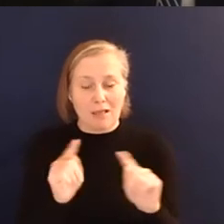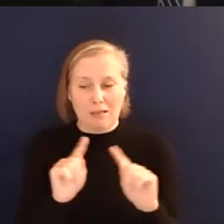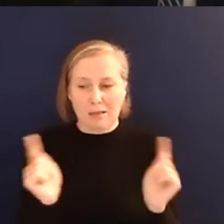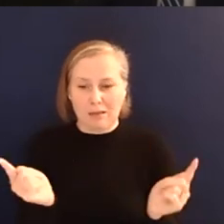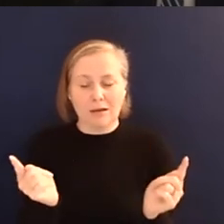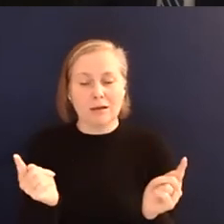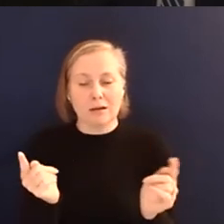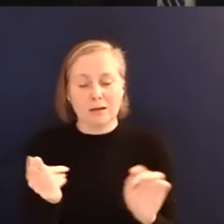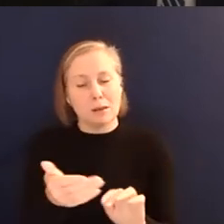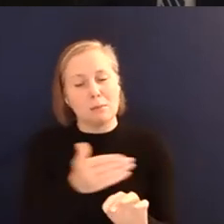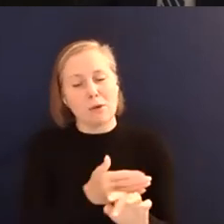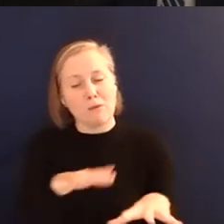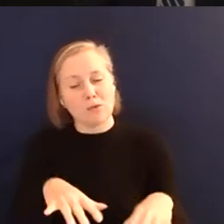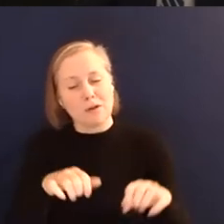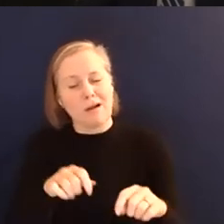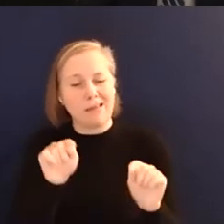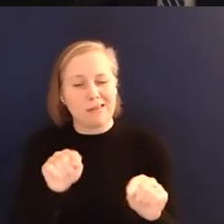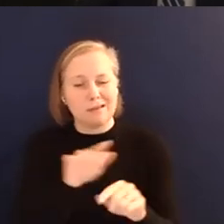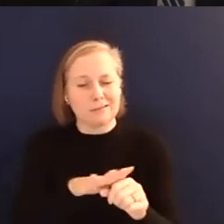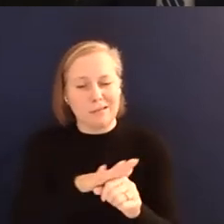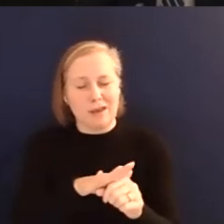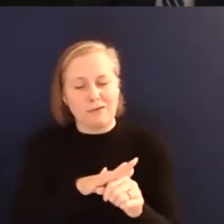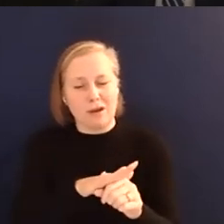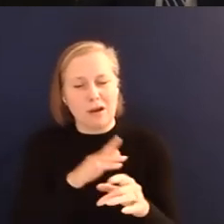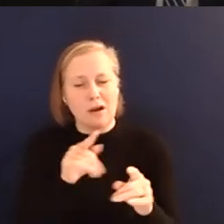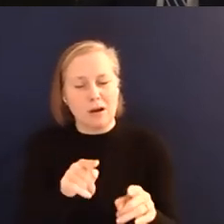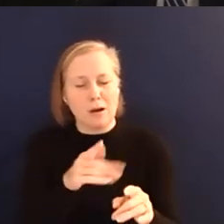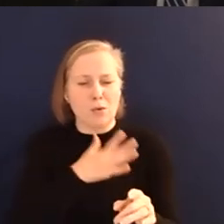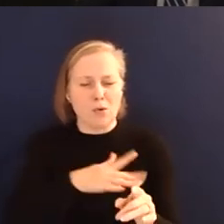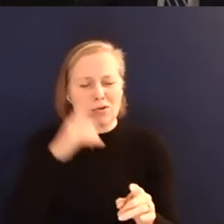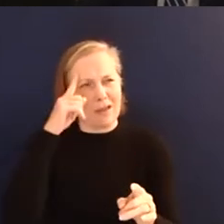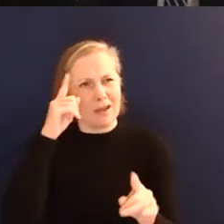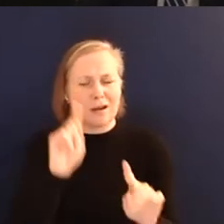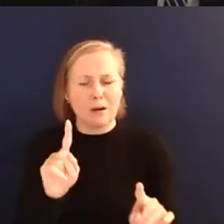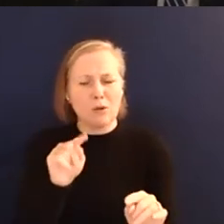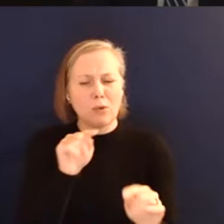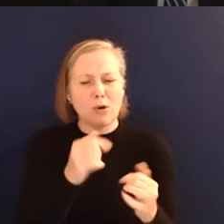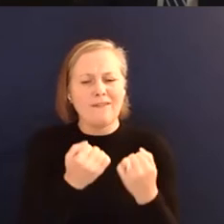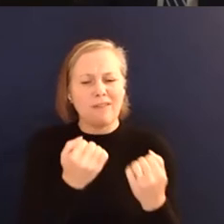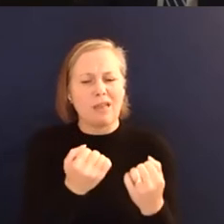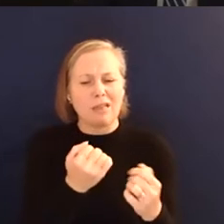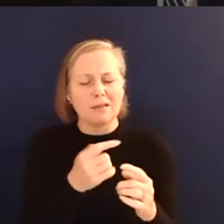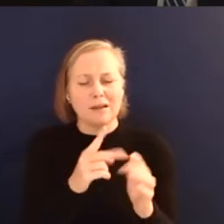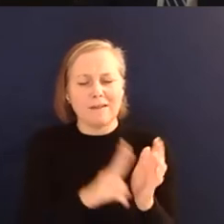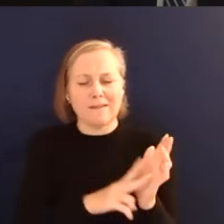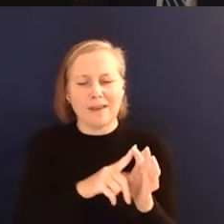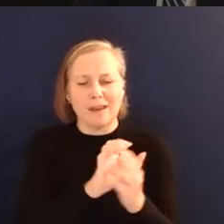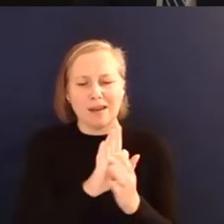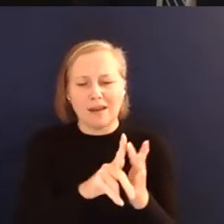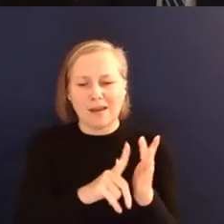I guess before we get started, I guess we need to decide what exactly are these vehicles, give you a little bit of a background.